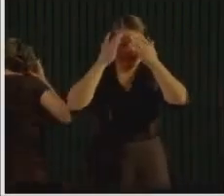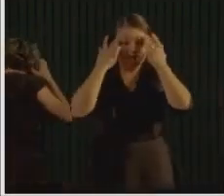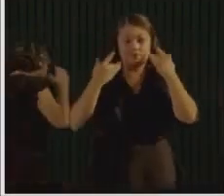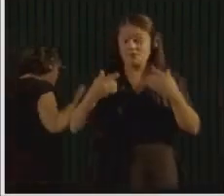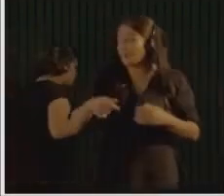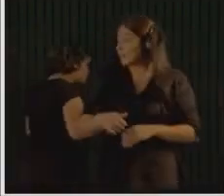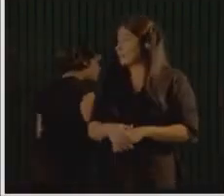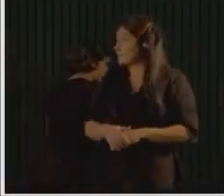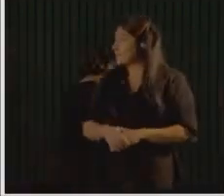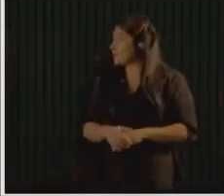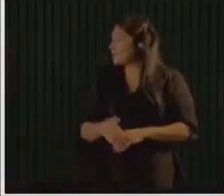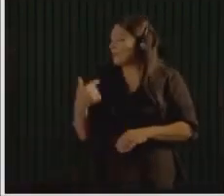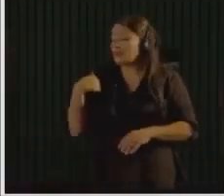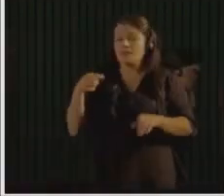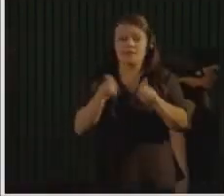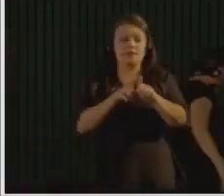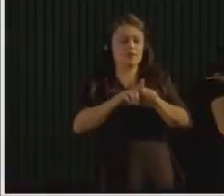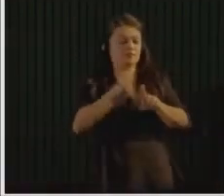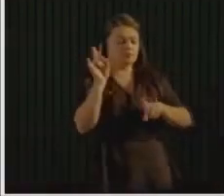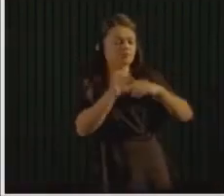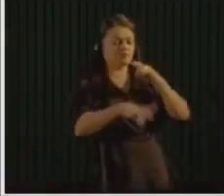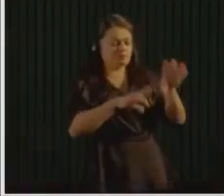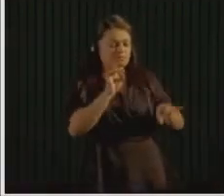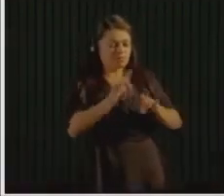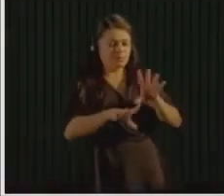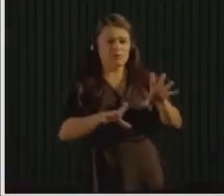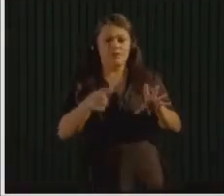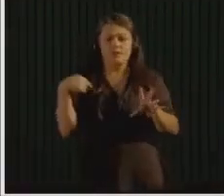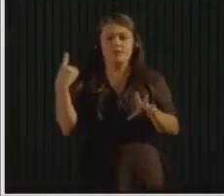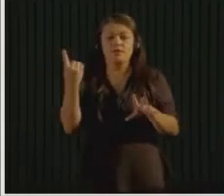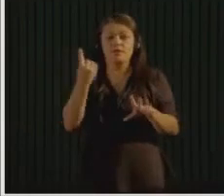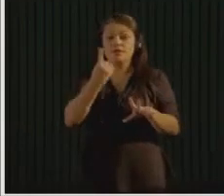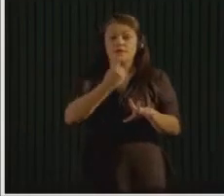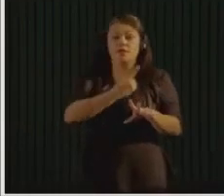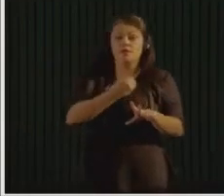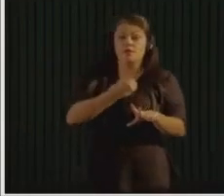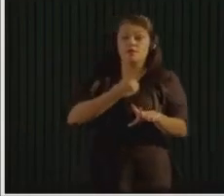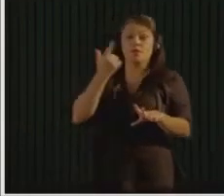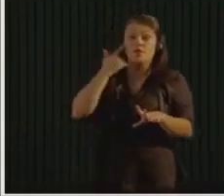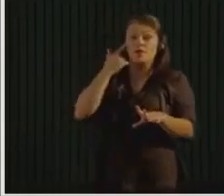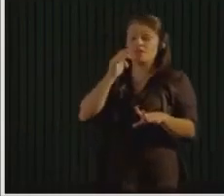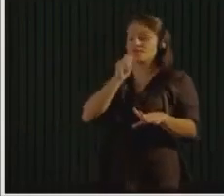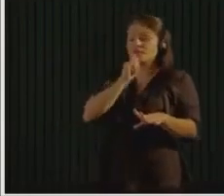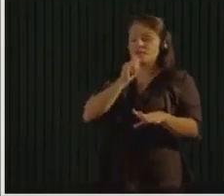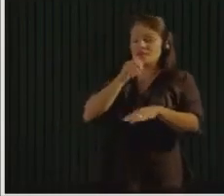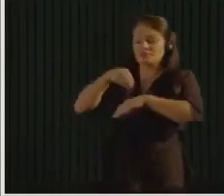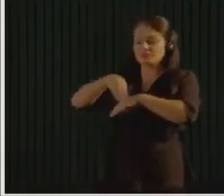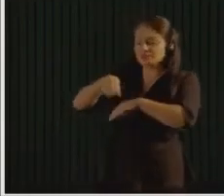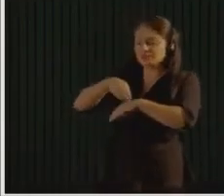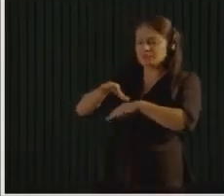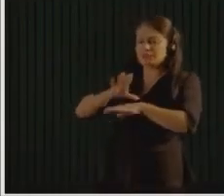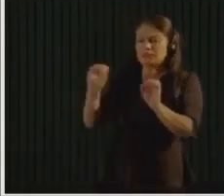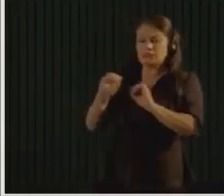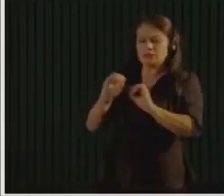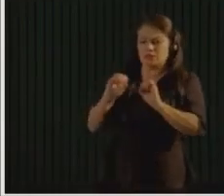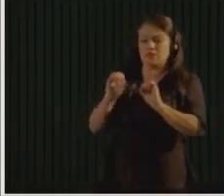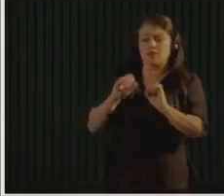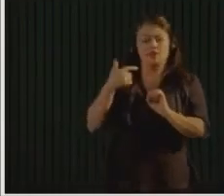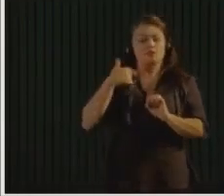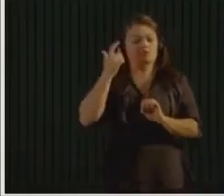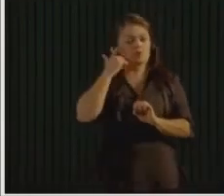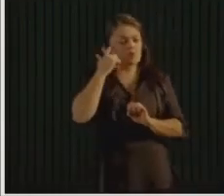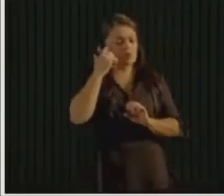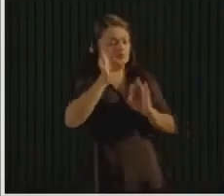for producing the trash that we then have to recycle and compost. So it was all about corporate responsibility,